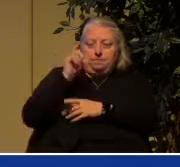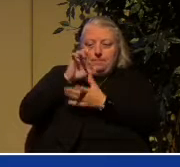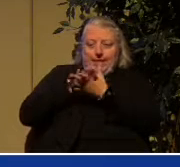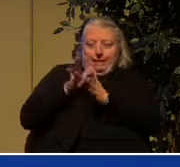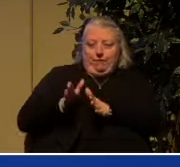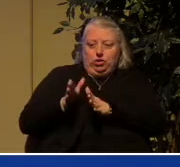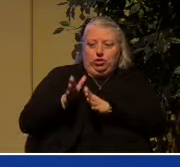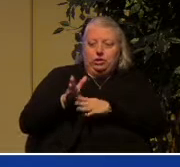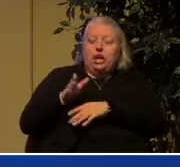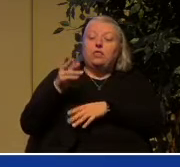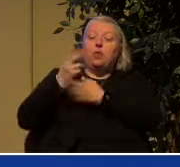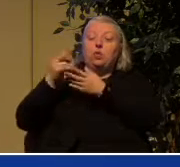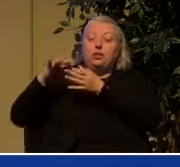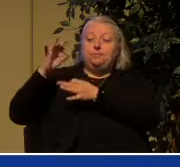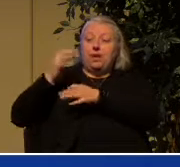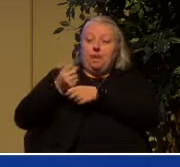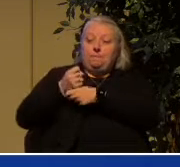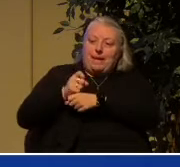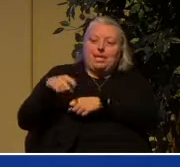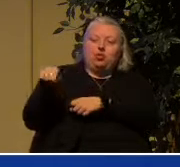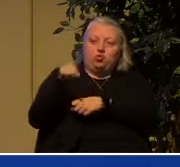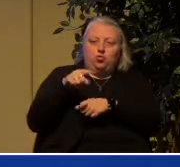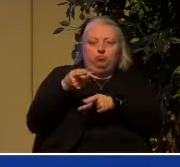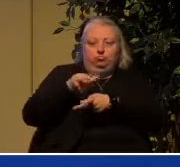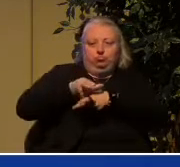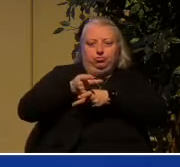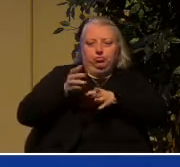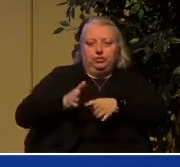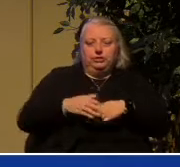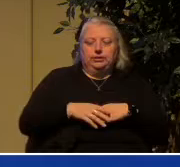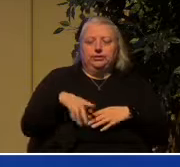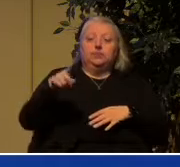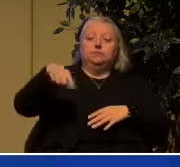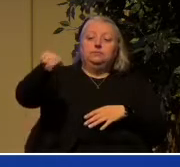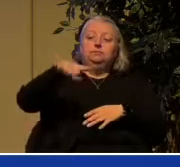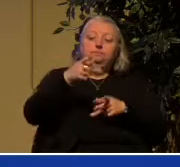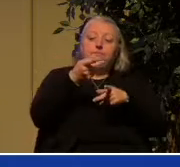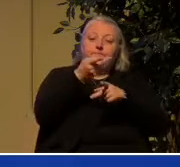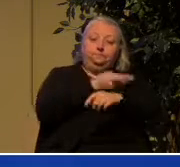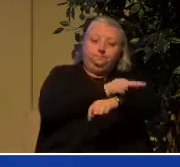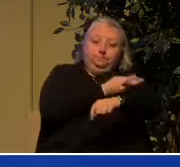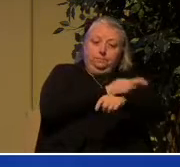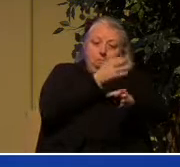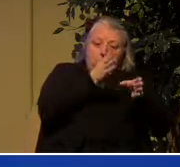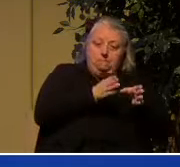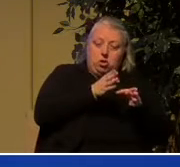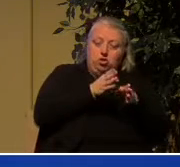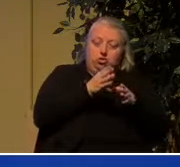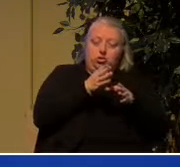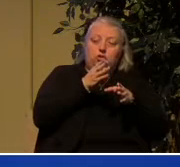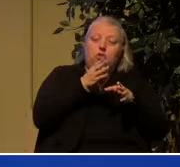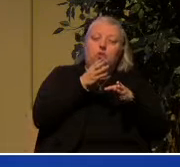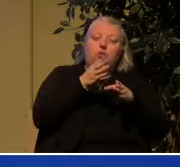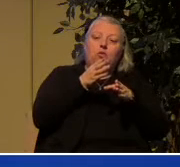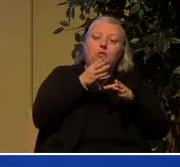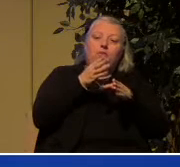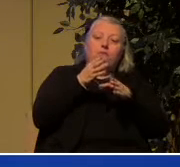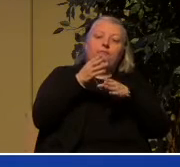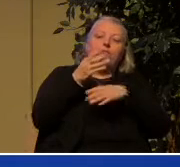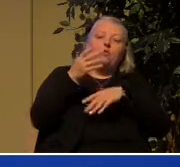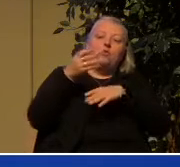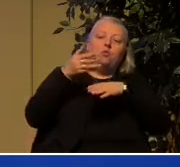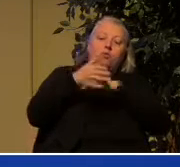overseers, be shepherds of the church of God which he bought with his own